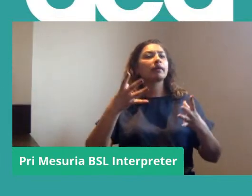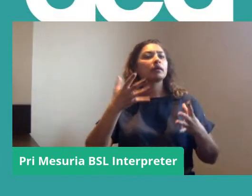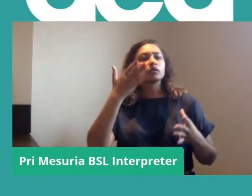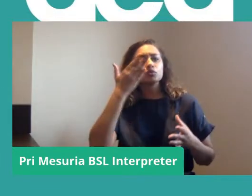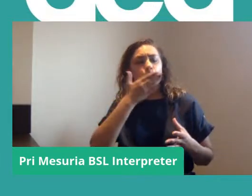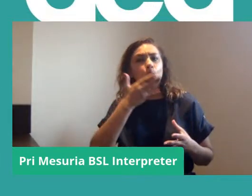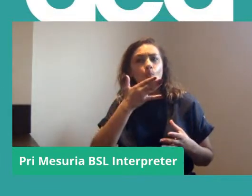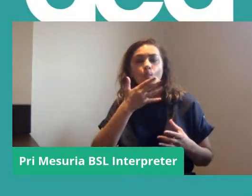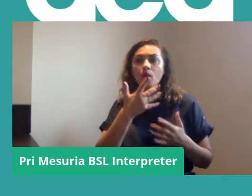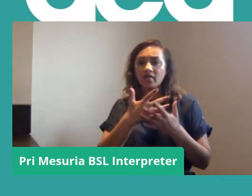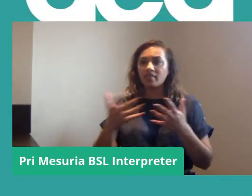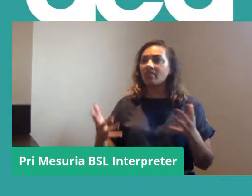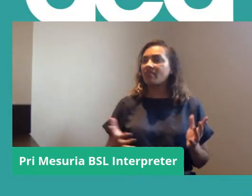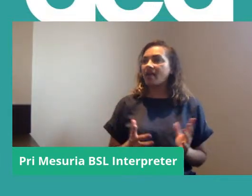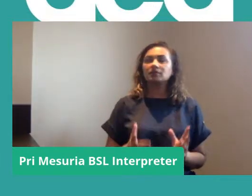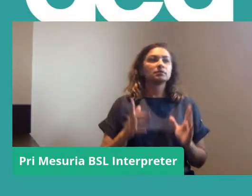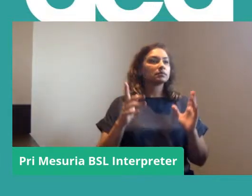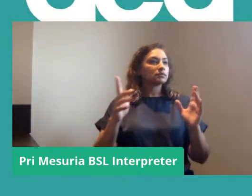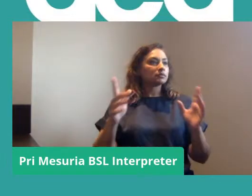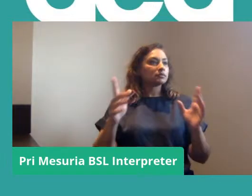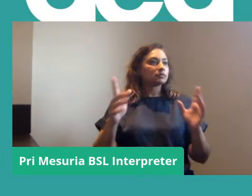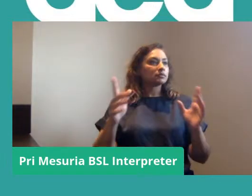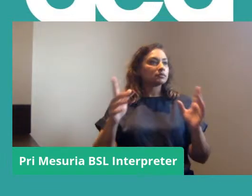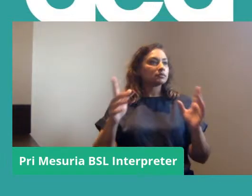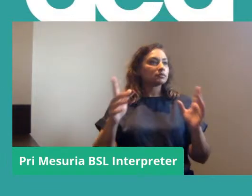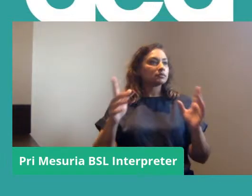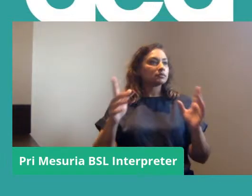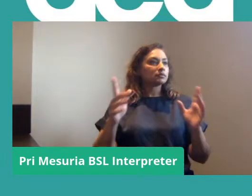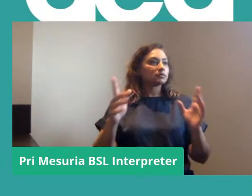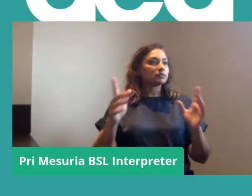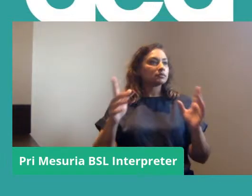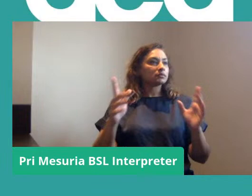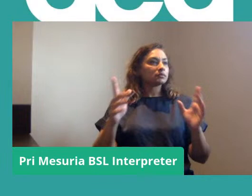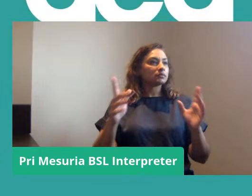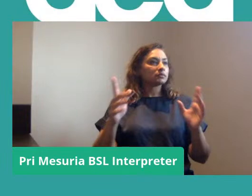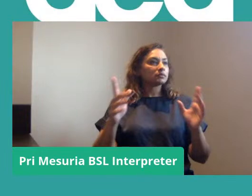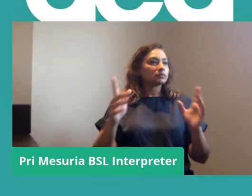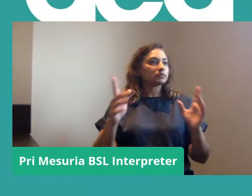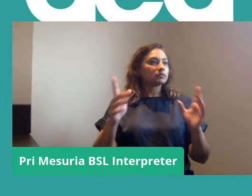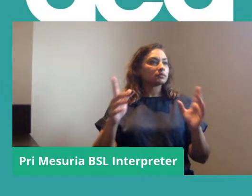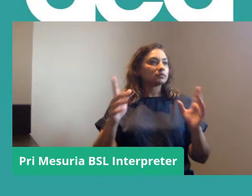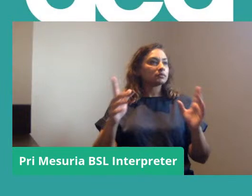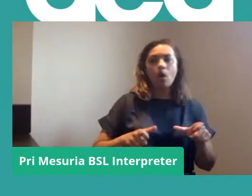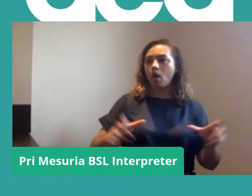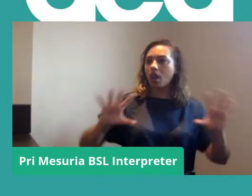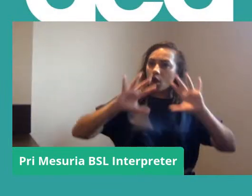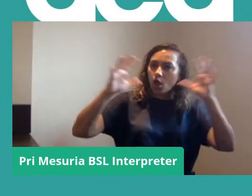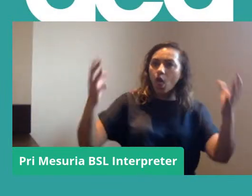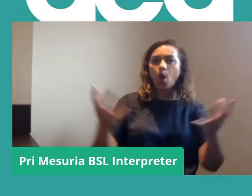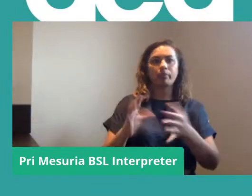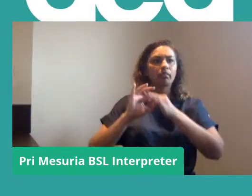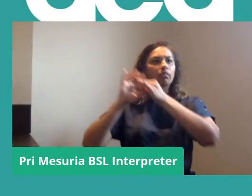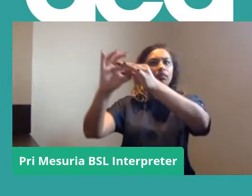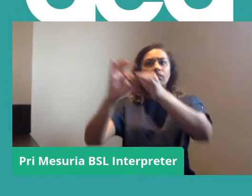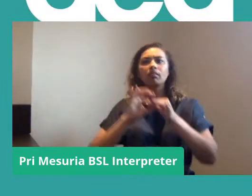there's a camaraderie that builds up with all of those people globally that you're working with,